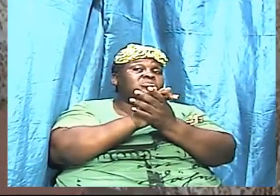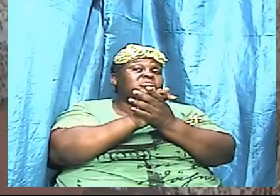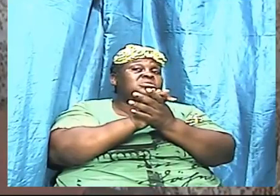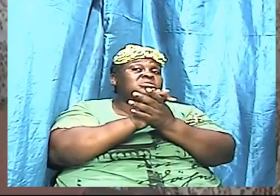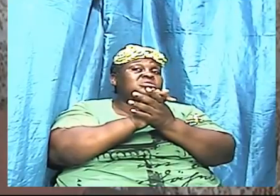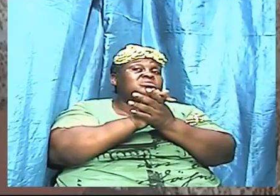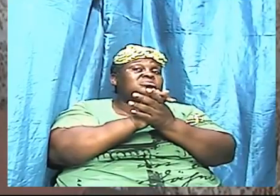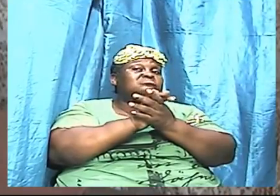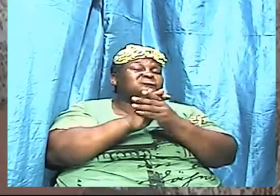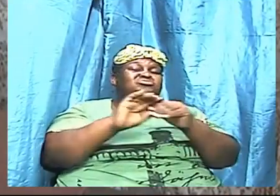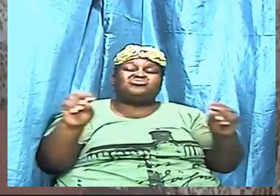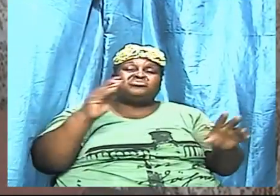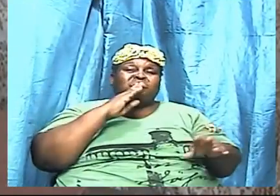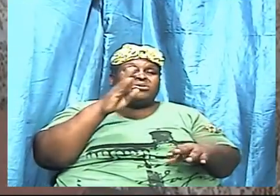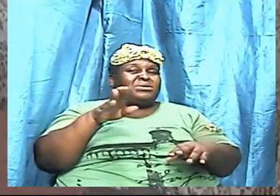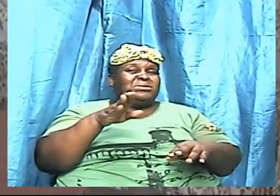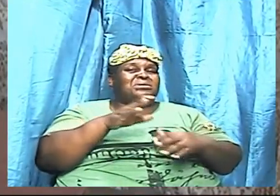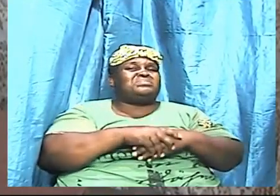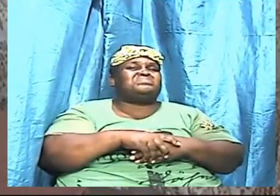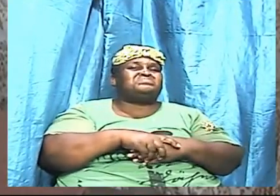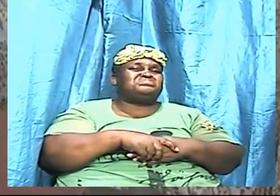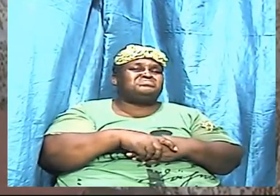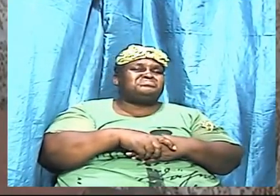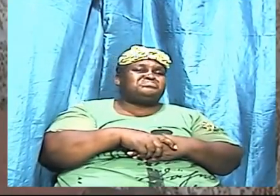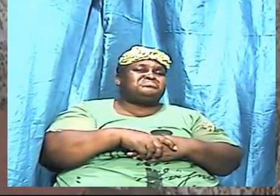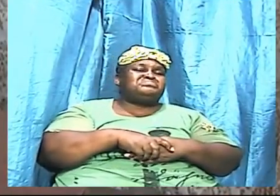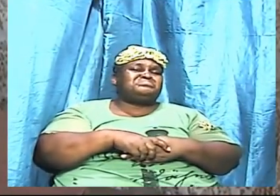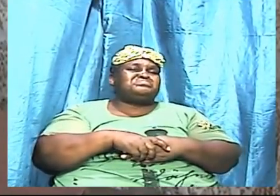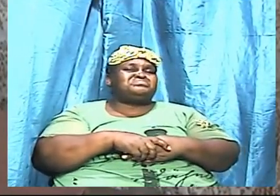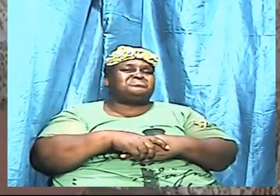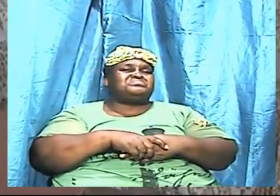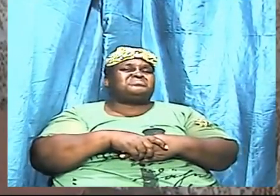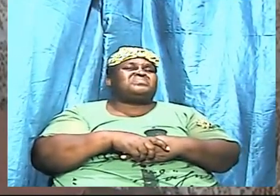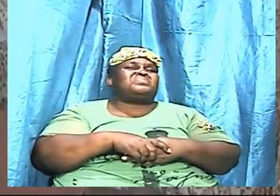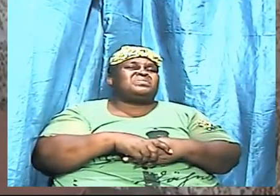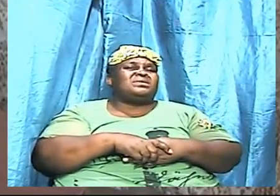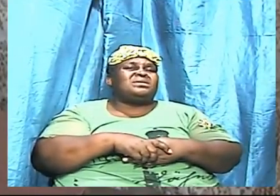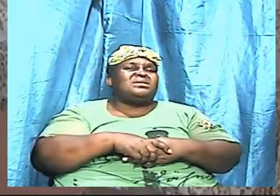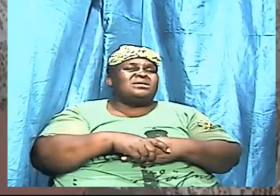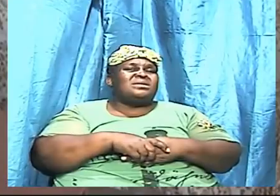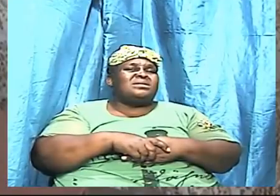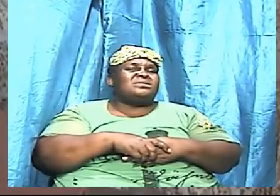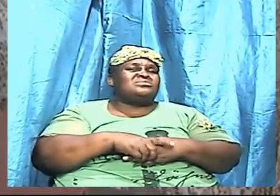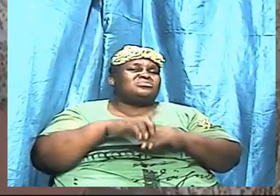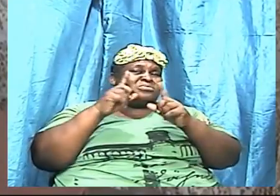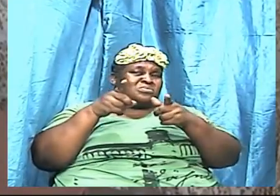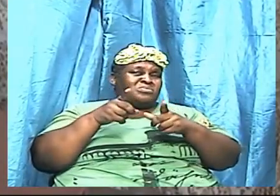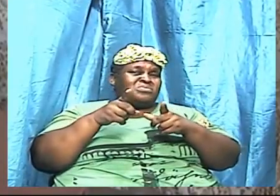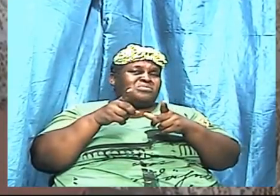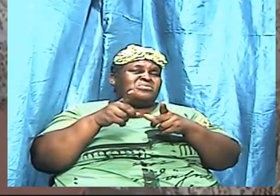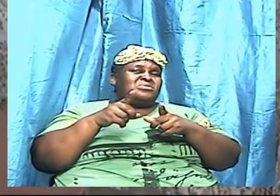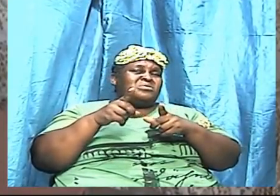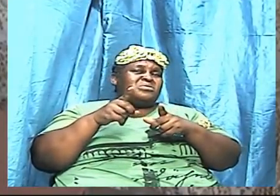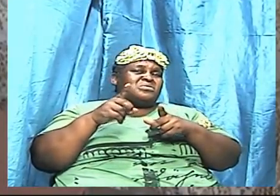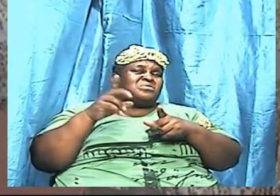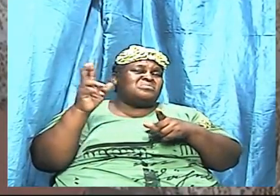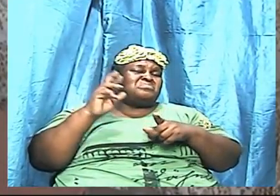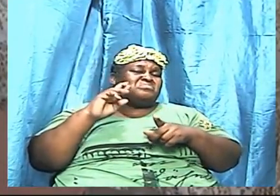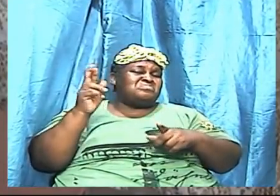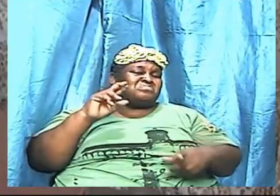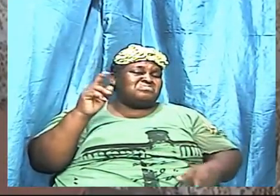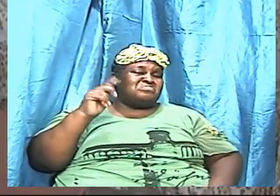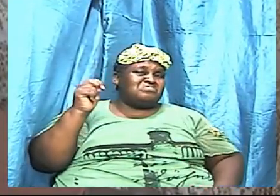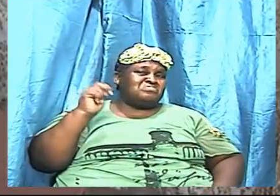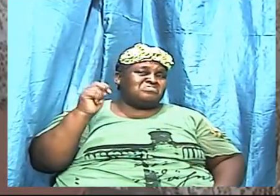it might be the time that you ask for one break to go to the restroom wherever